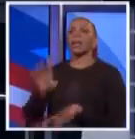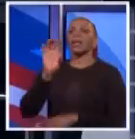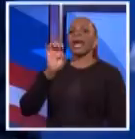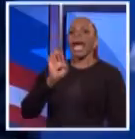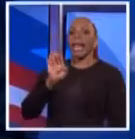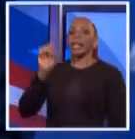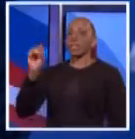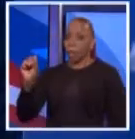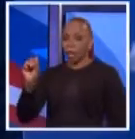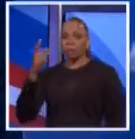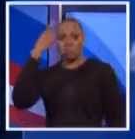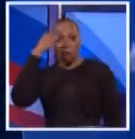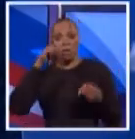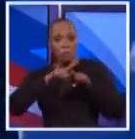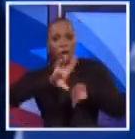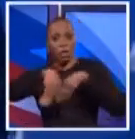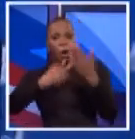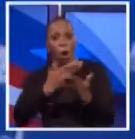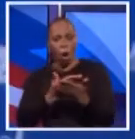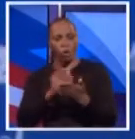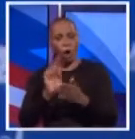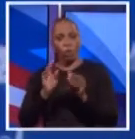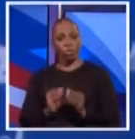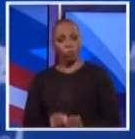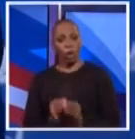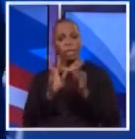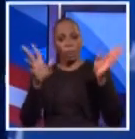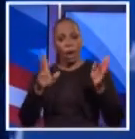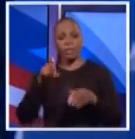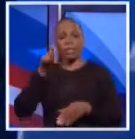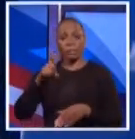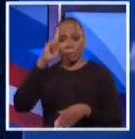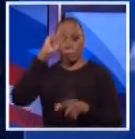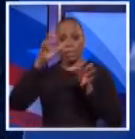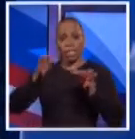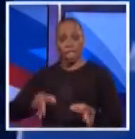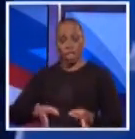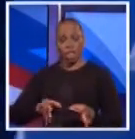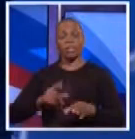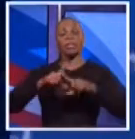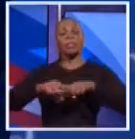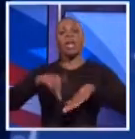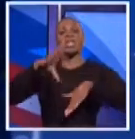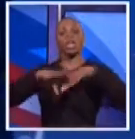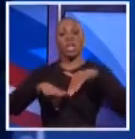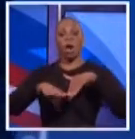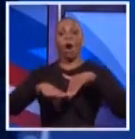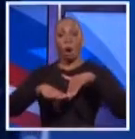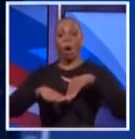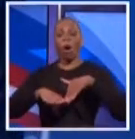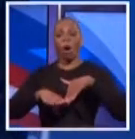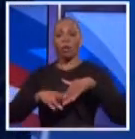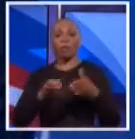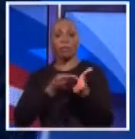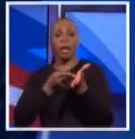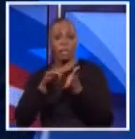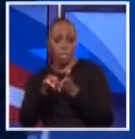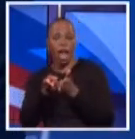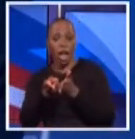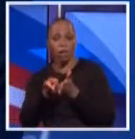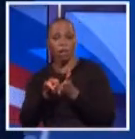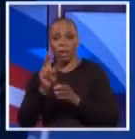obviously, there needs to be not only transparency, but there needs to be a decision process that will be based upon the integrity of the investment, the return to the investors,